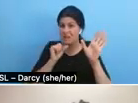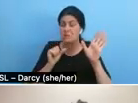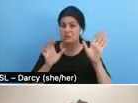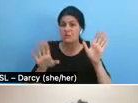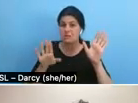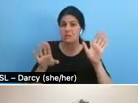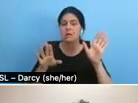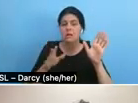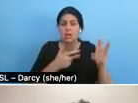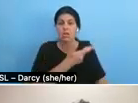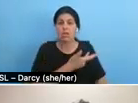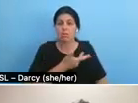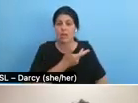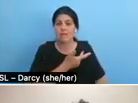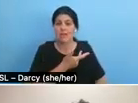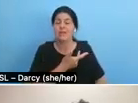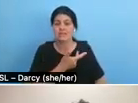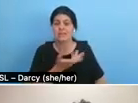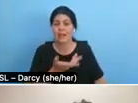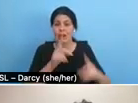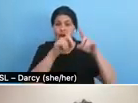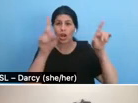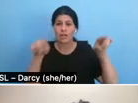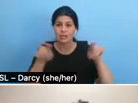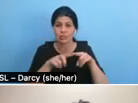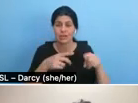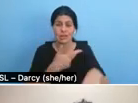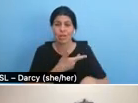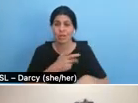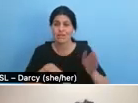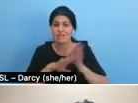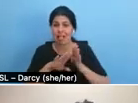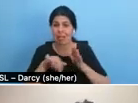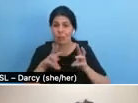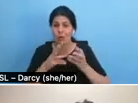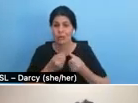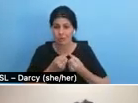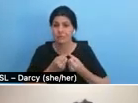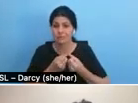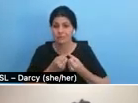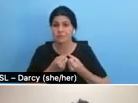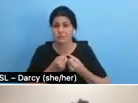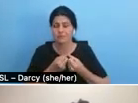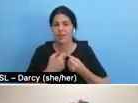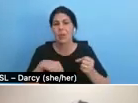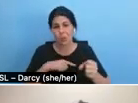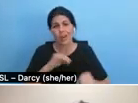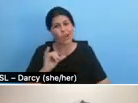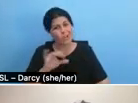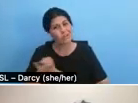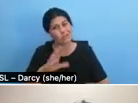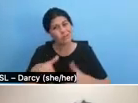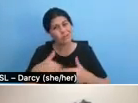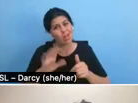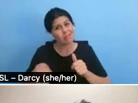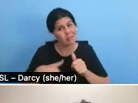the three of us on screen who also developed this workshop where all the people doing the behind the scenes work, I'm